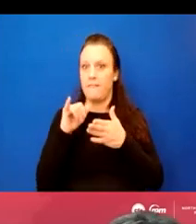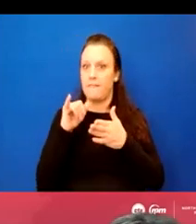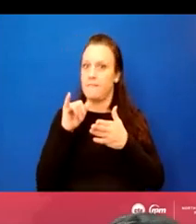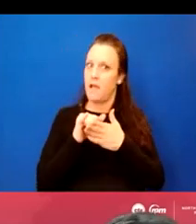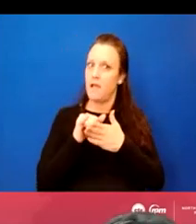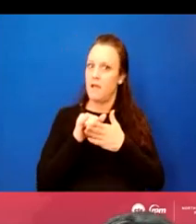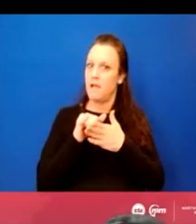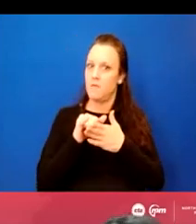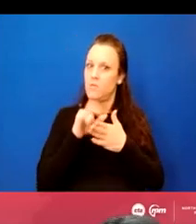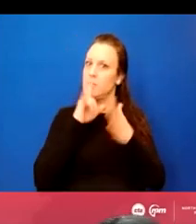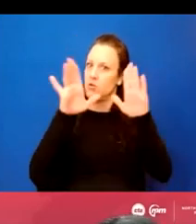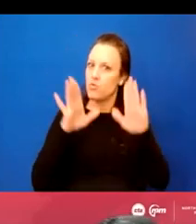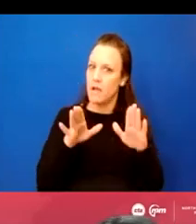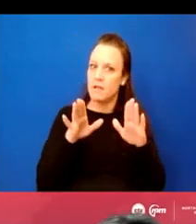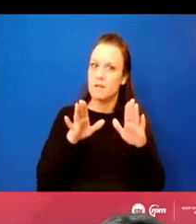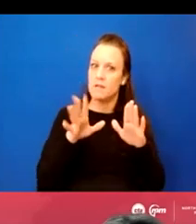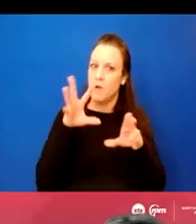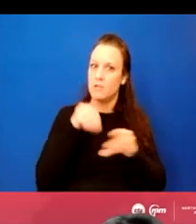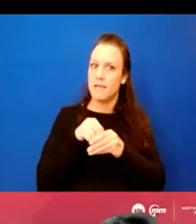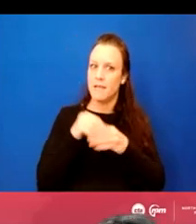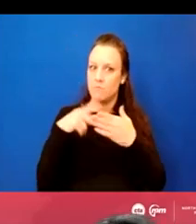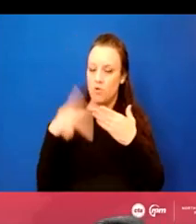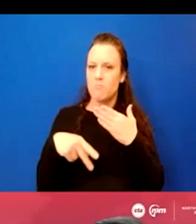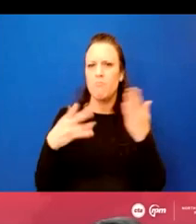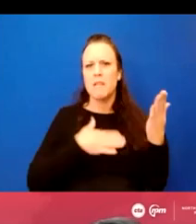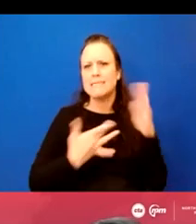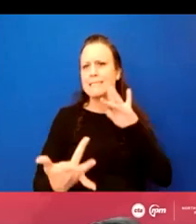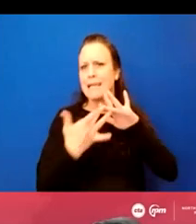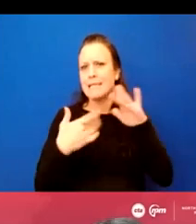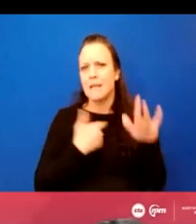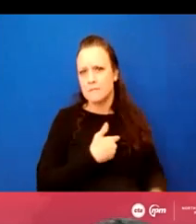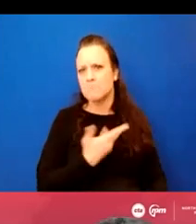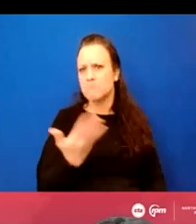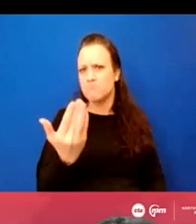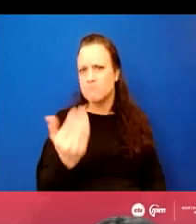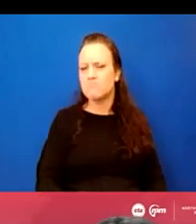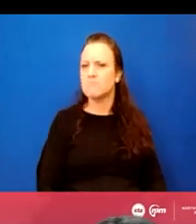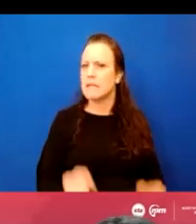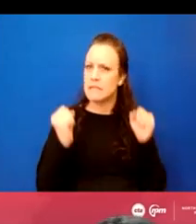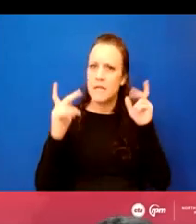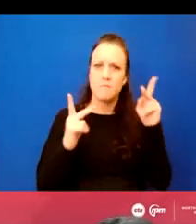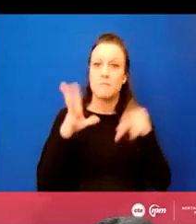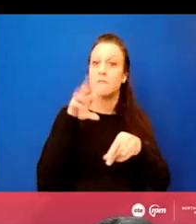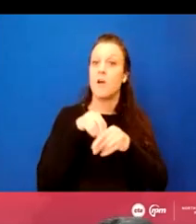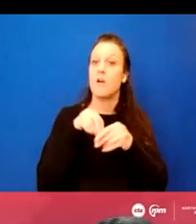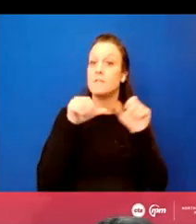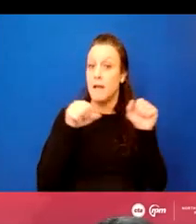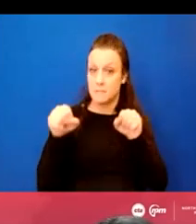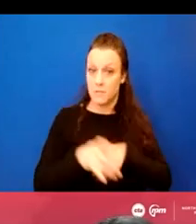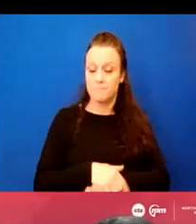like to you think would be great to be participating in the program, please contact us. We want to get as many people involved as possible.